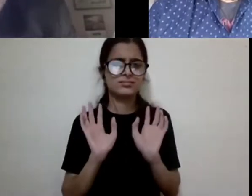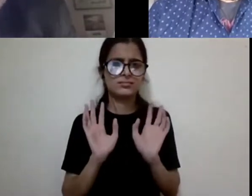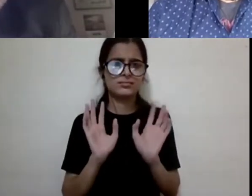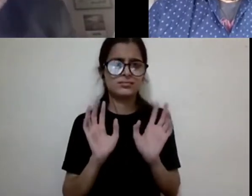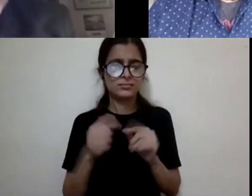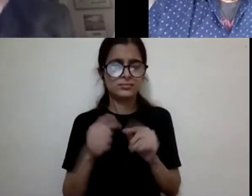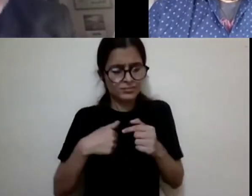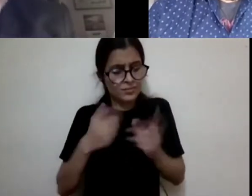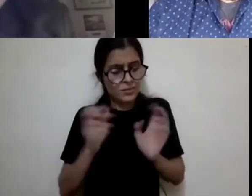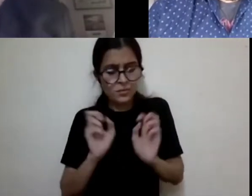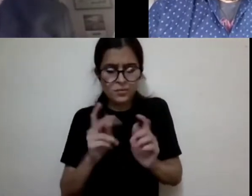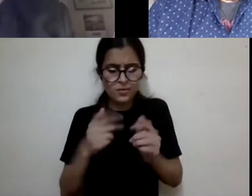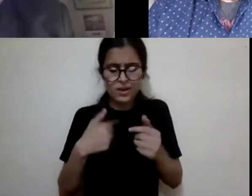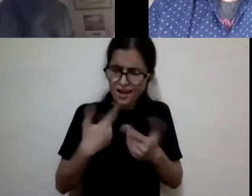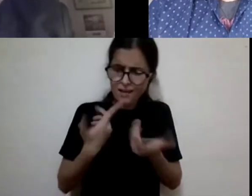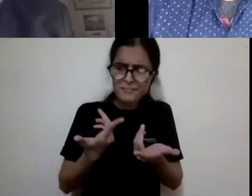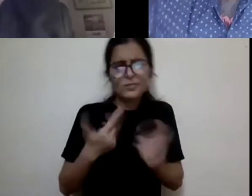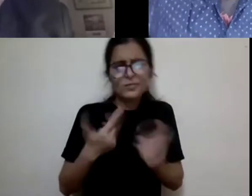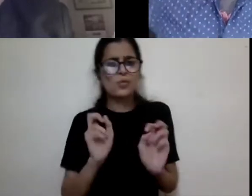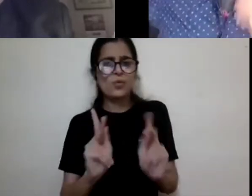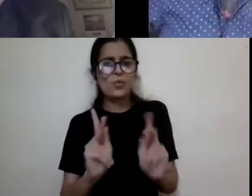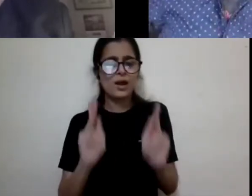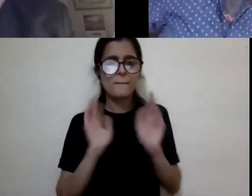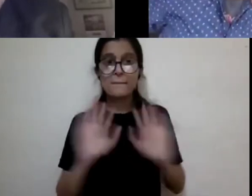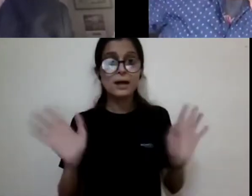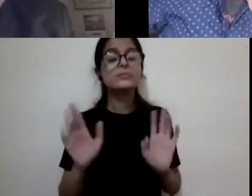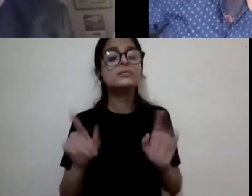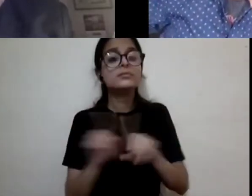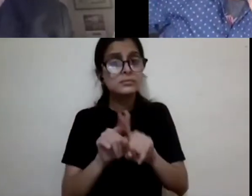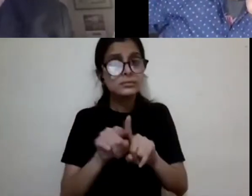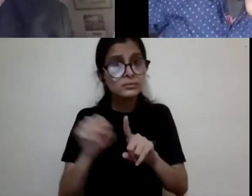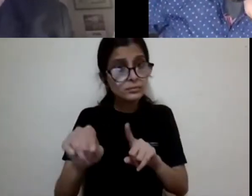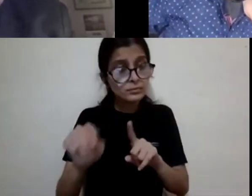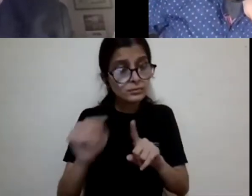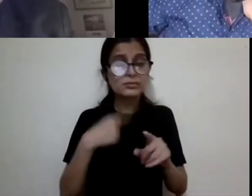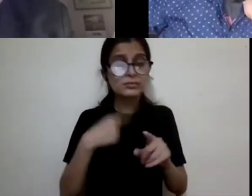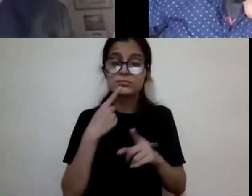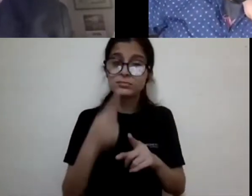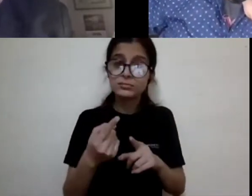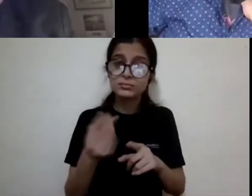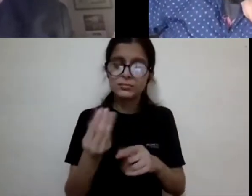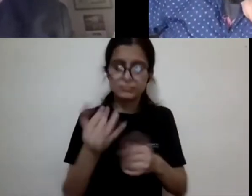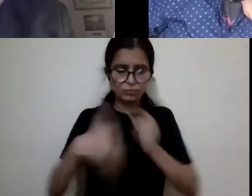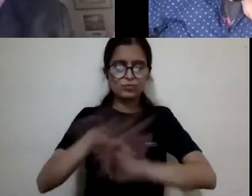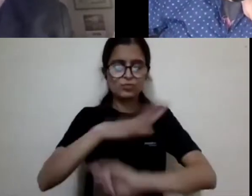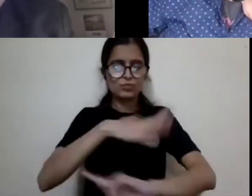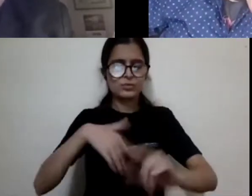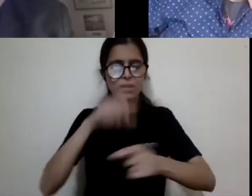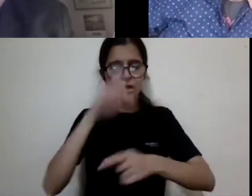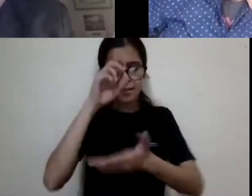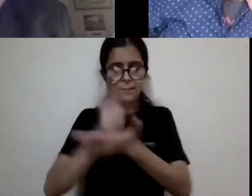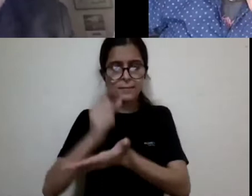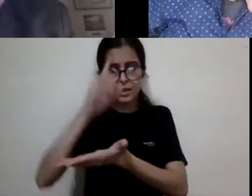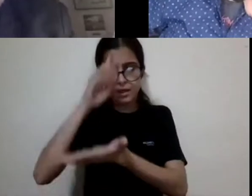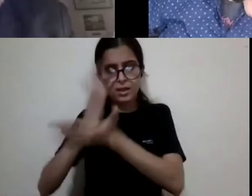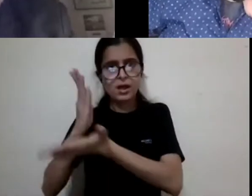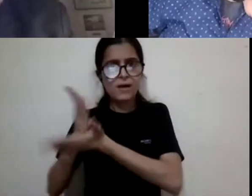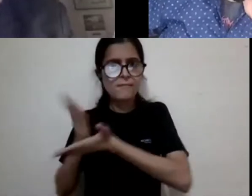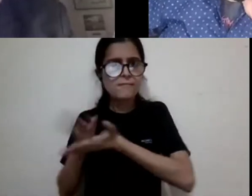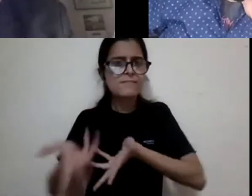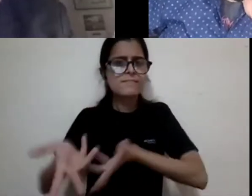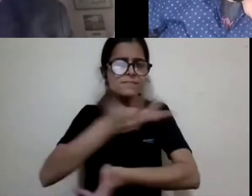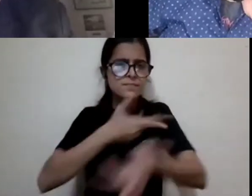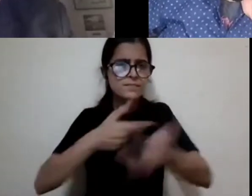That's how I am. Um, so that actually tells us so much about the social construction of certain kinds of, uh, psychiatric,